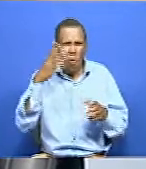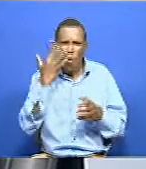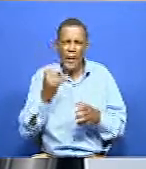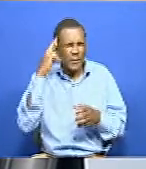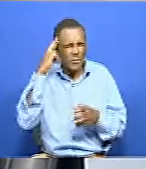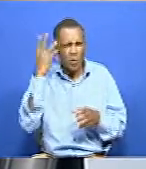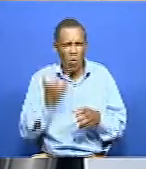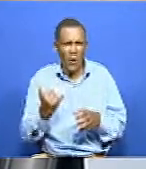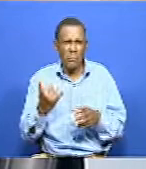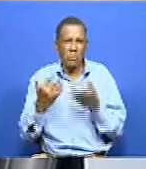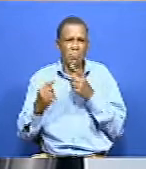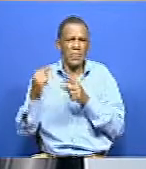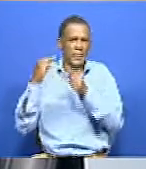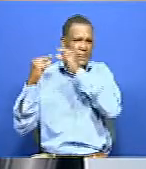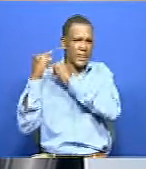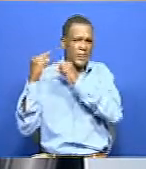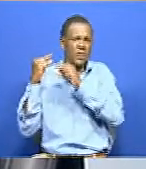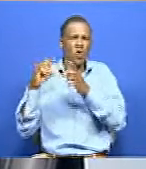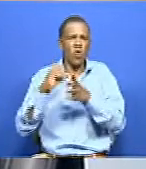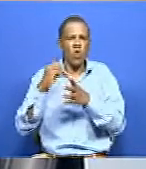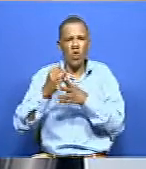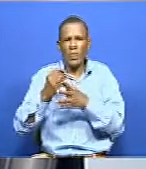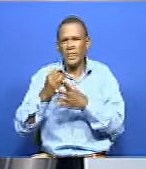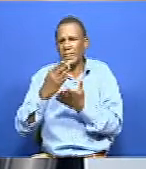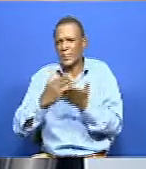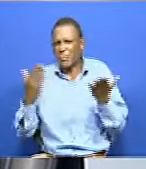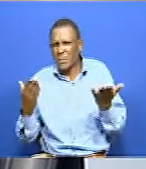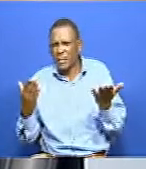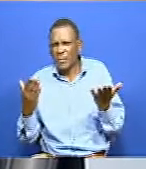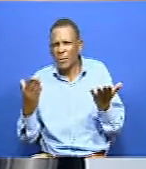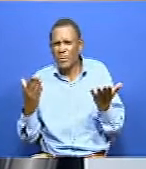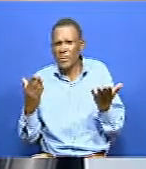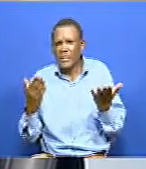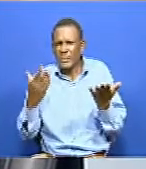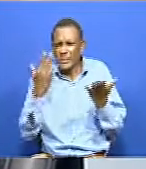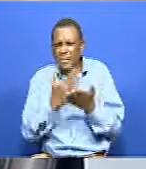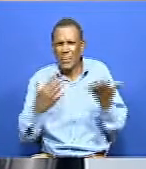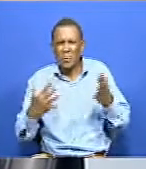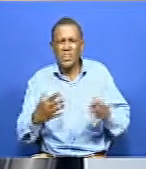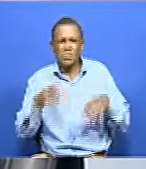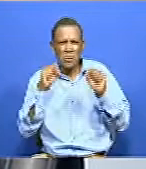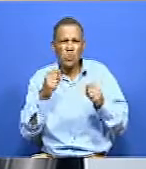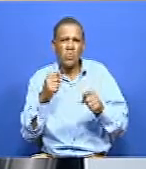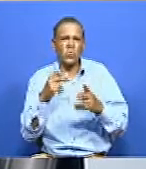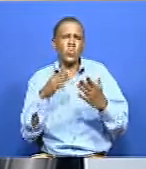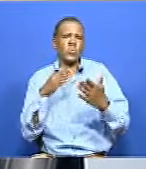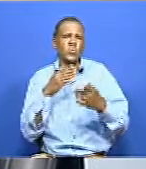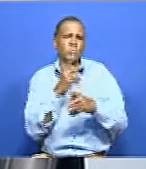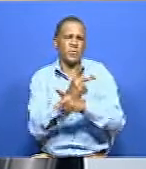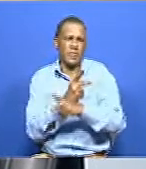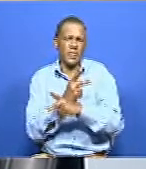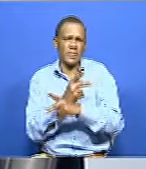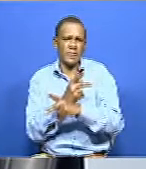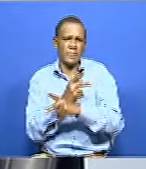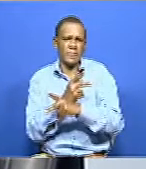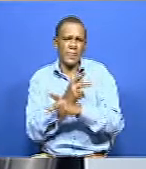is it genetic? Is it something that can be actually, you know, be prevented? So as a government, they need to be, you know, to